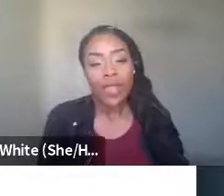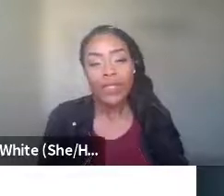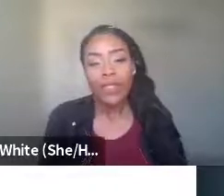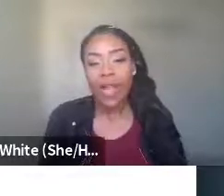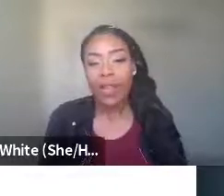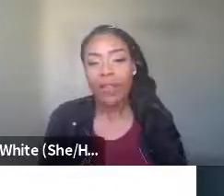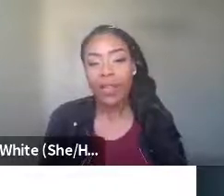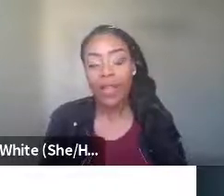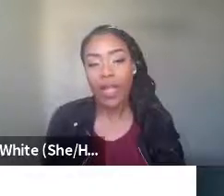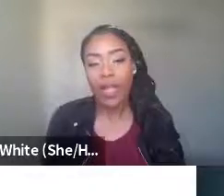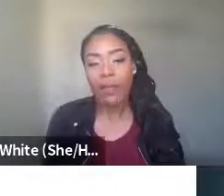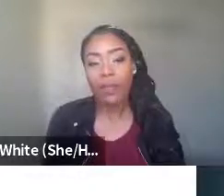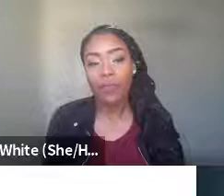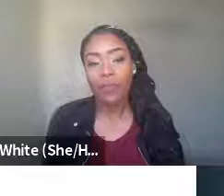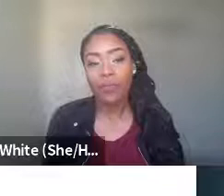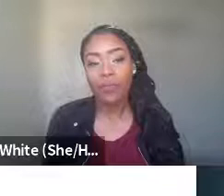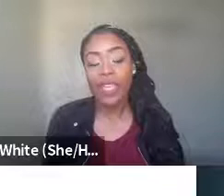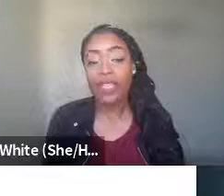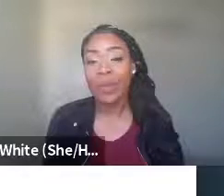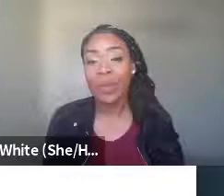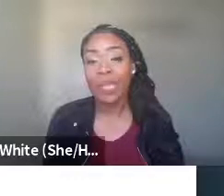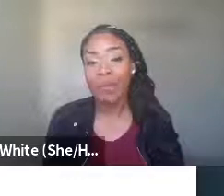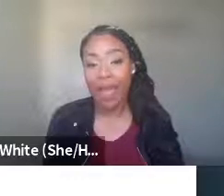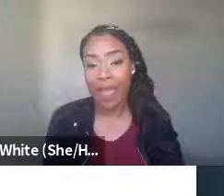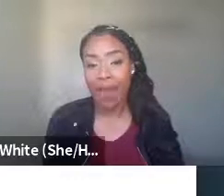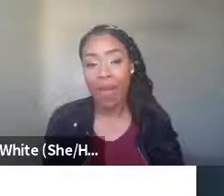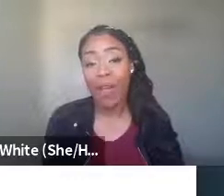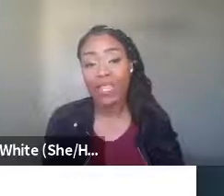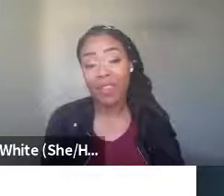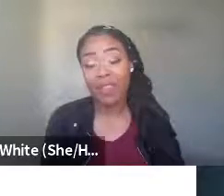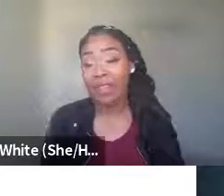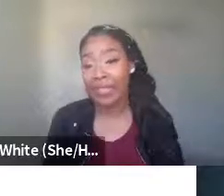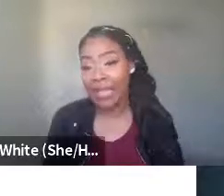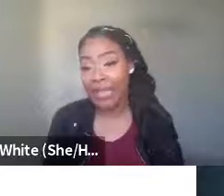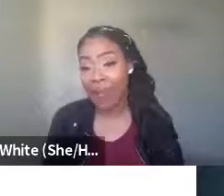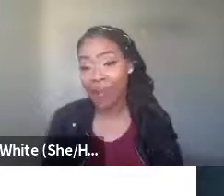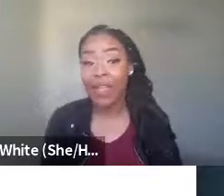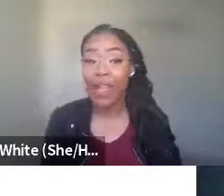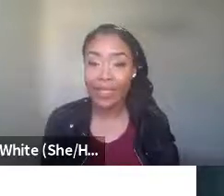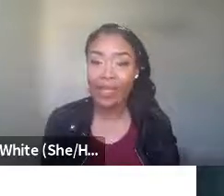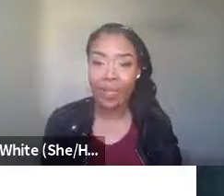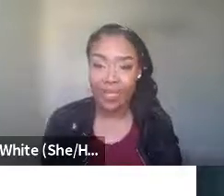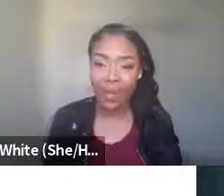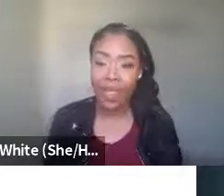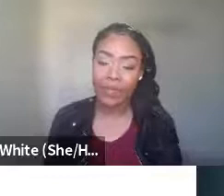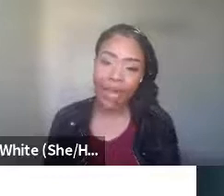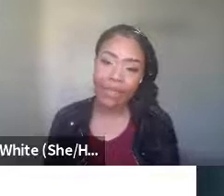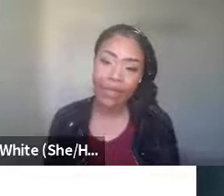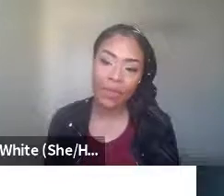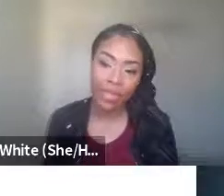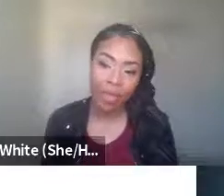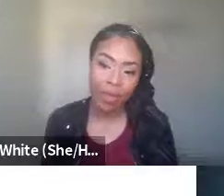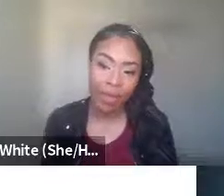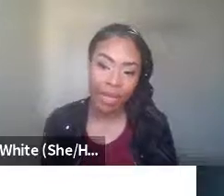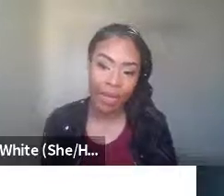There is a lot of things in the media right now about some of the violence that has happened because of implicit bias. Right.